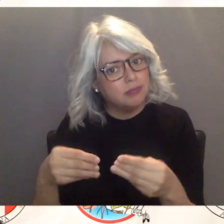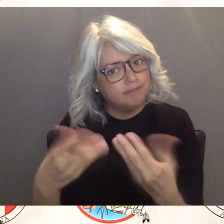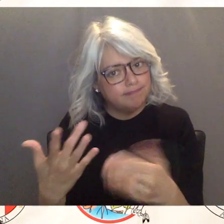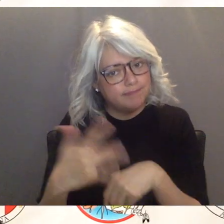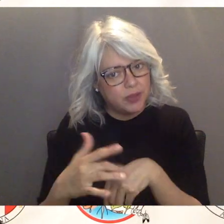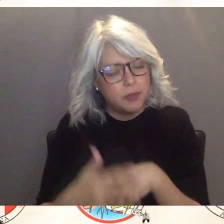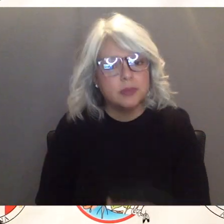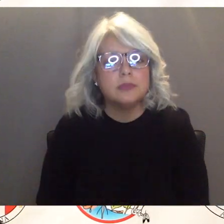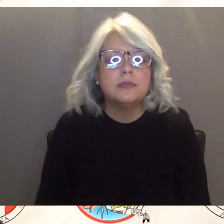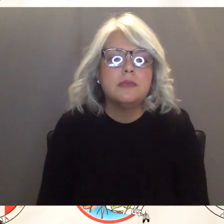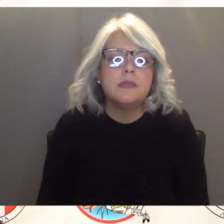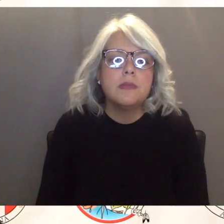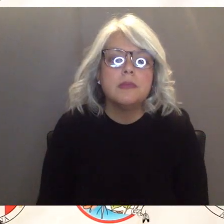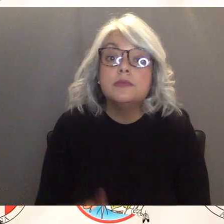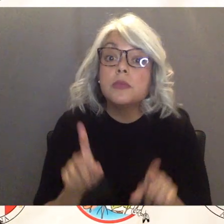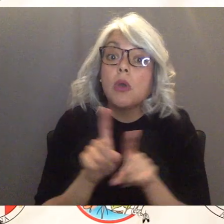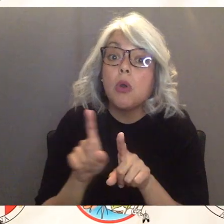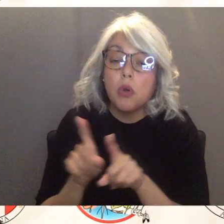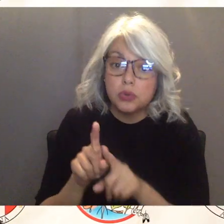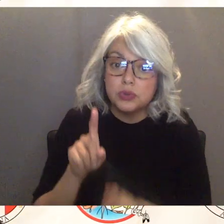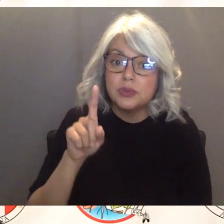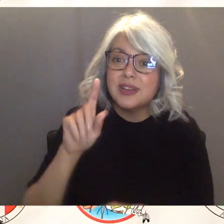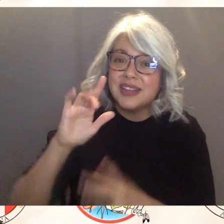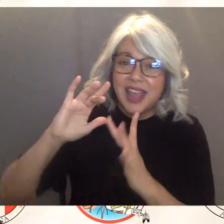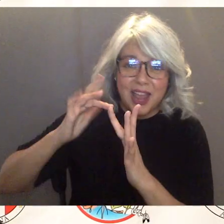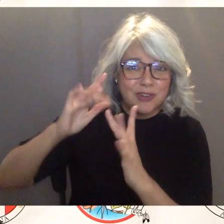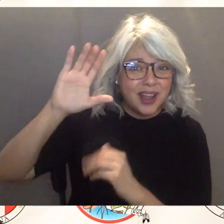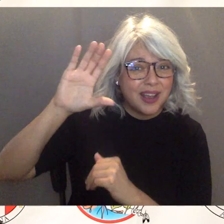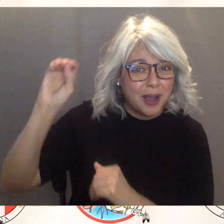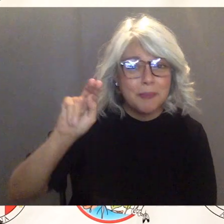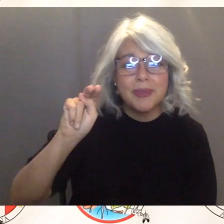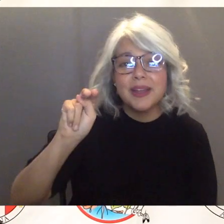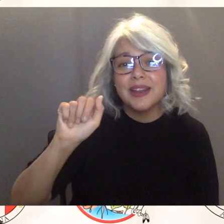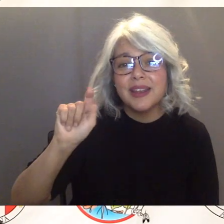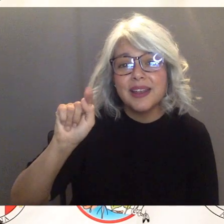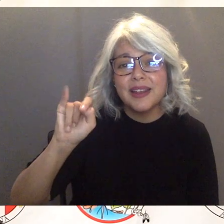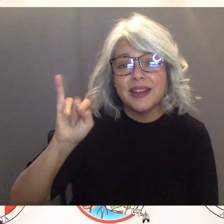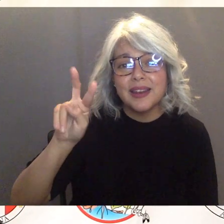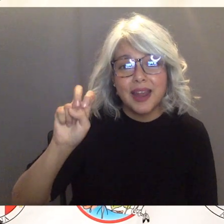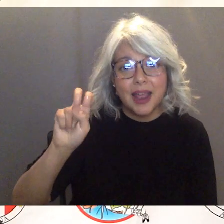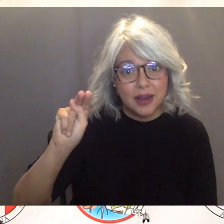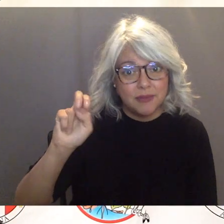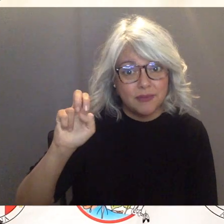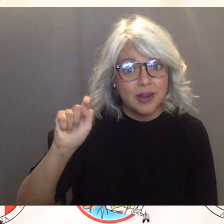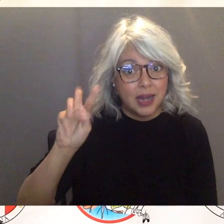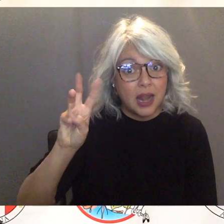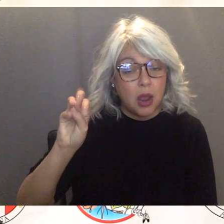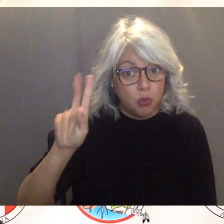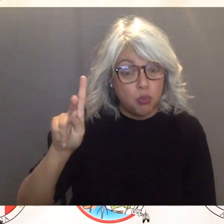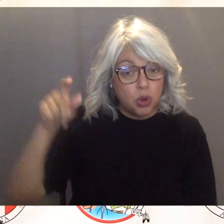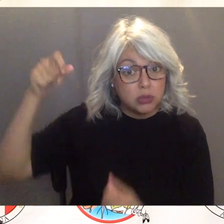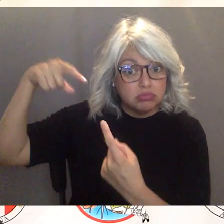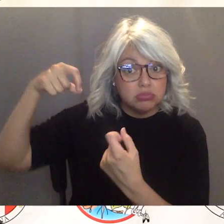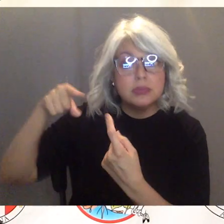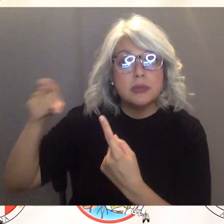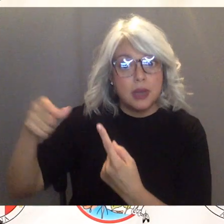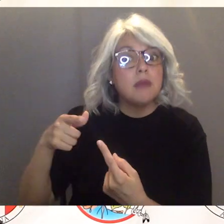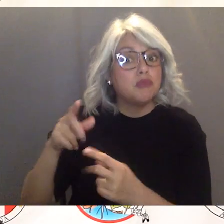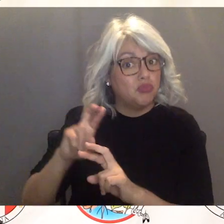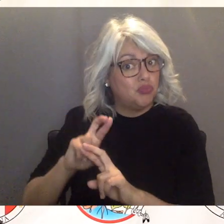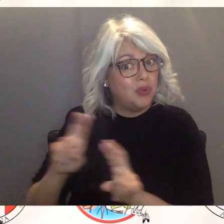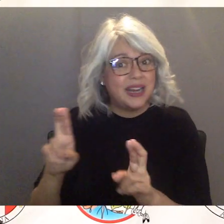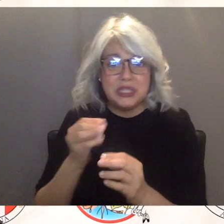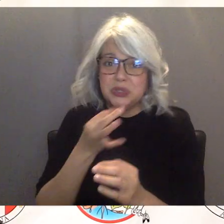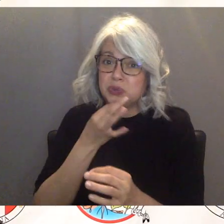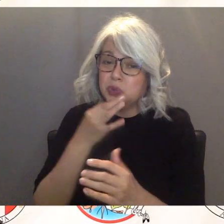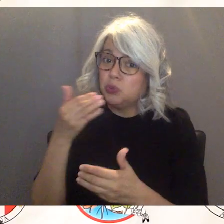uh has the last call for installation on the reservation uh please call uh for installation